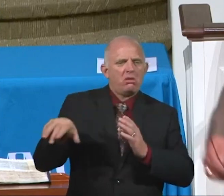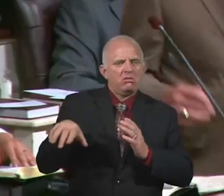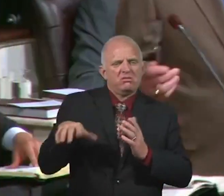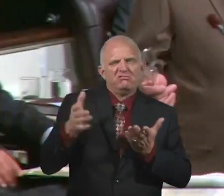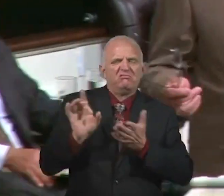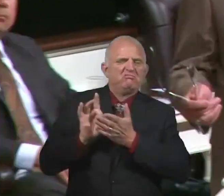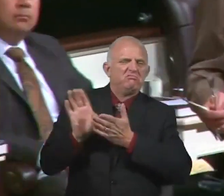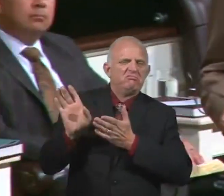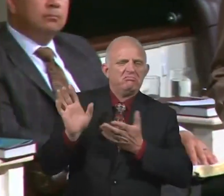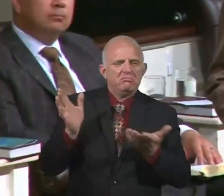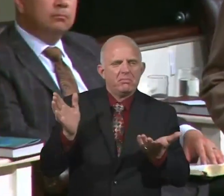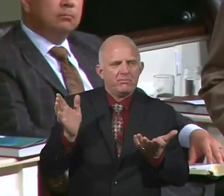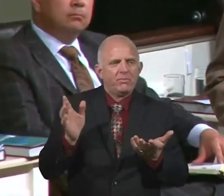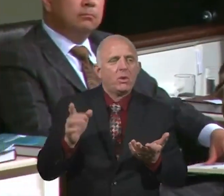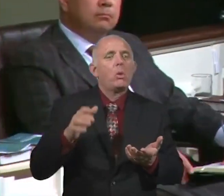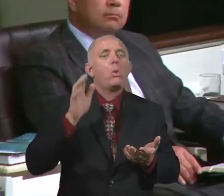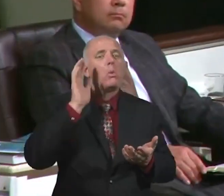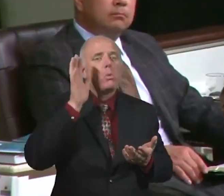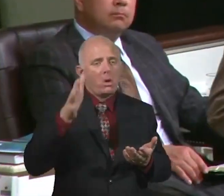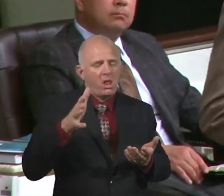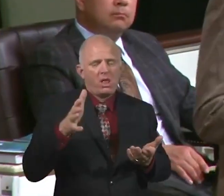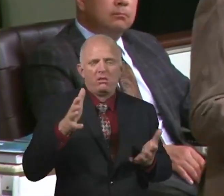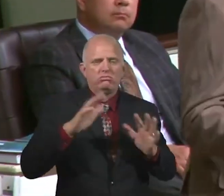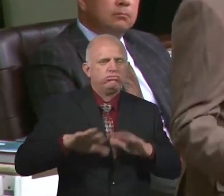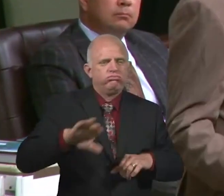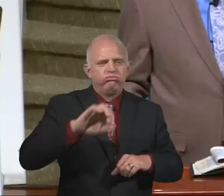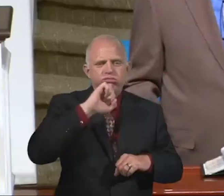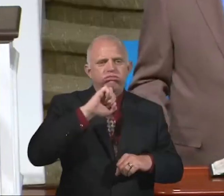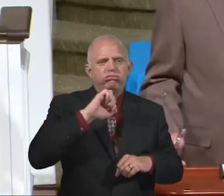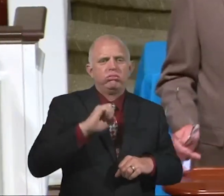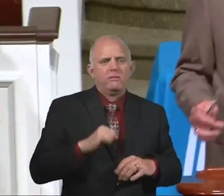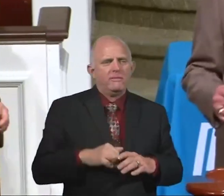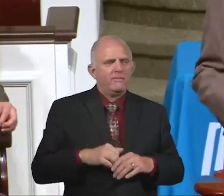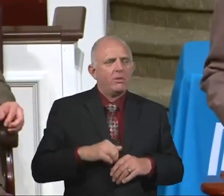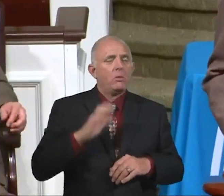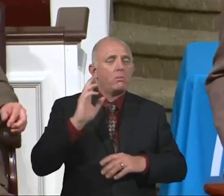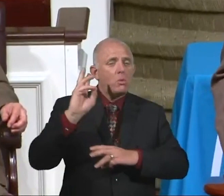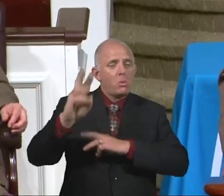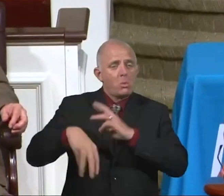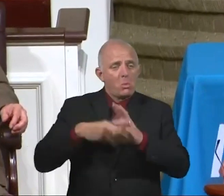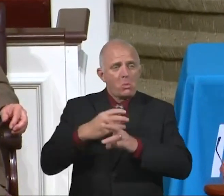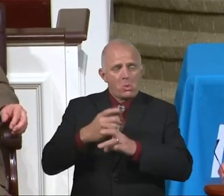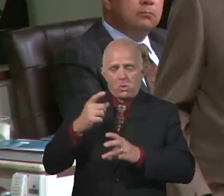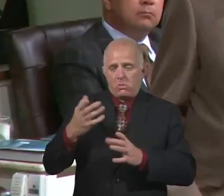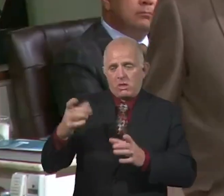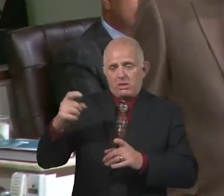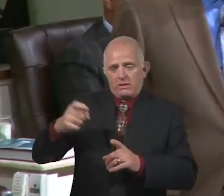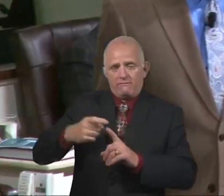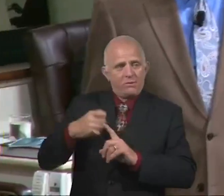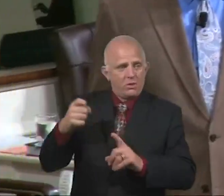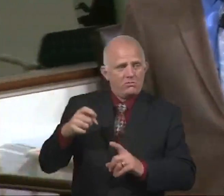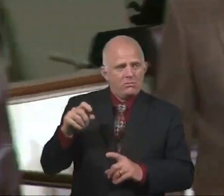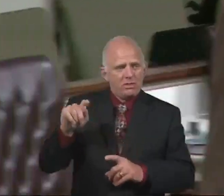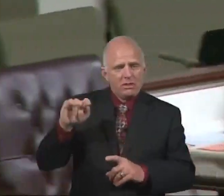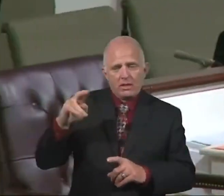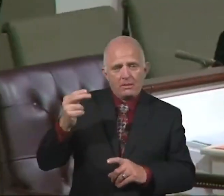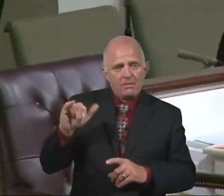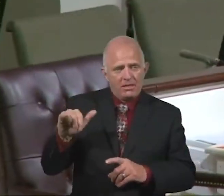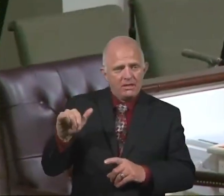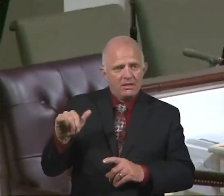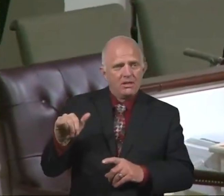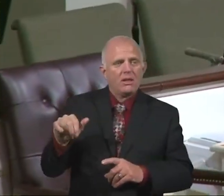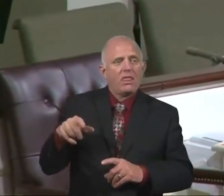He said, but they will be stopped. In the meantime, the world, what they need from you, Timothy, and he tells us in chapter three, he said, they need